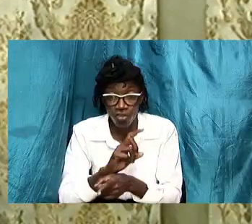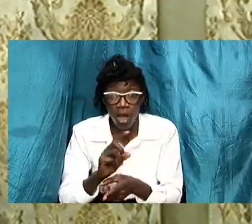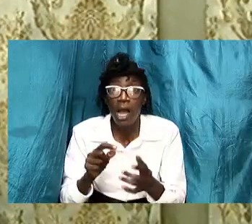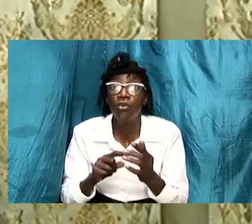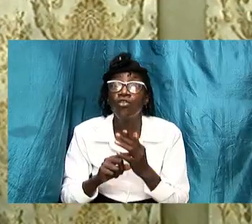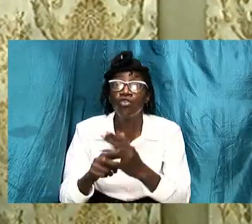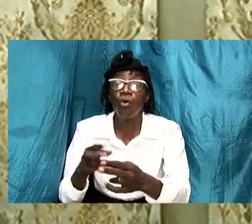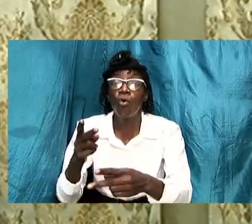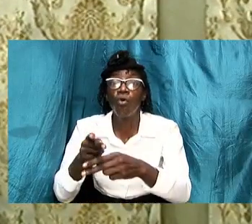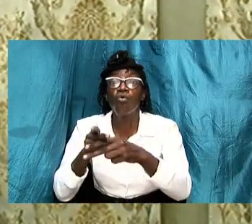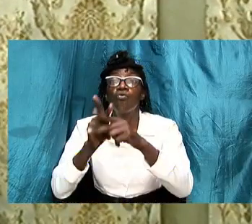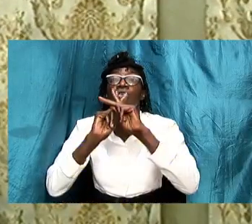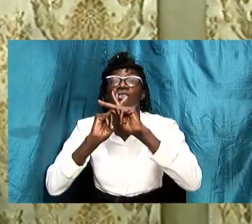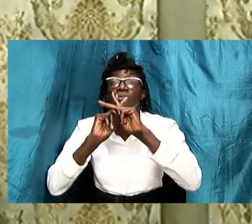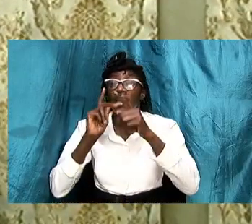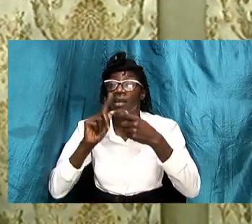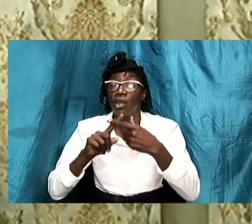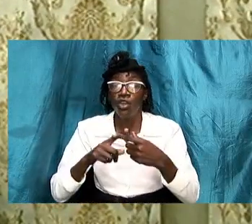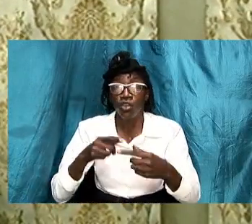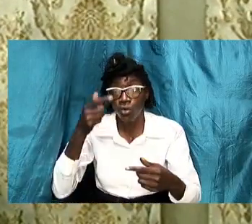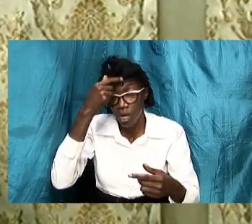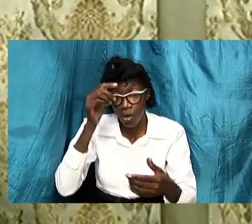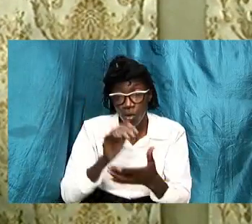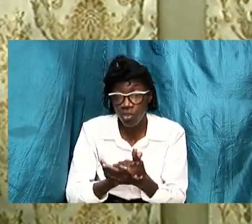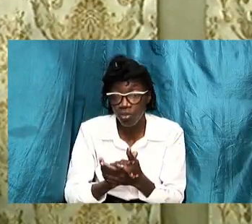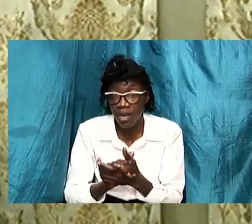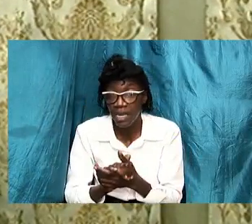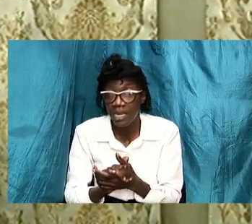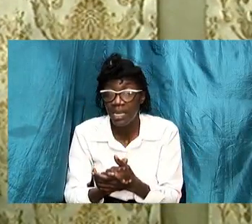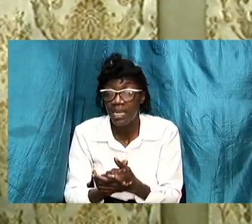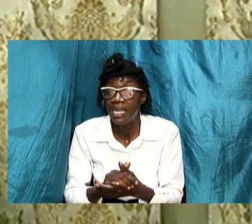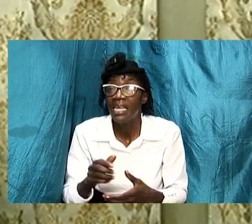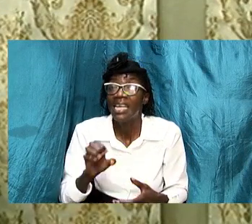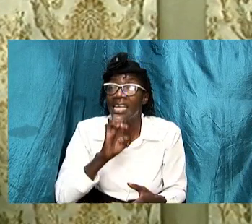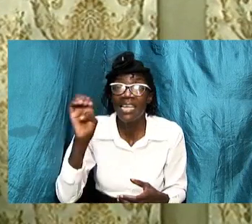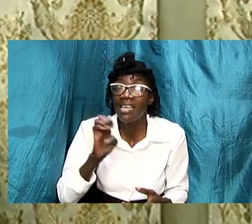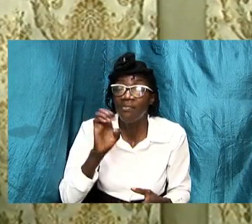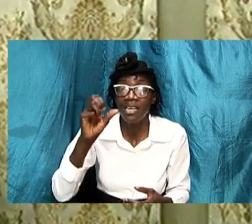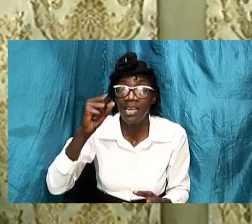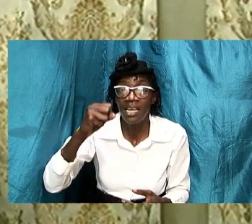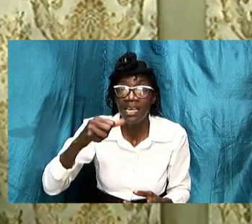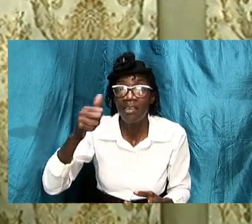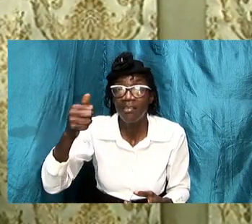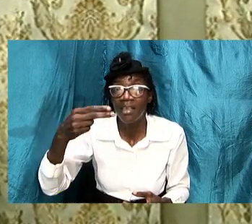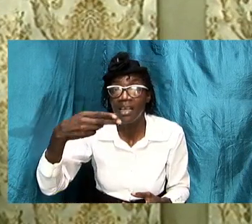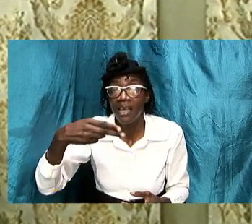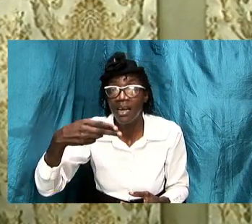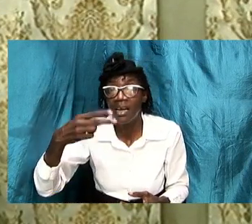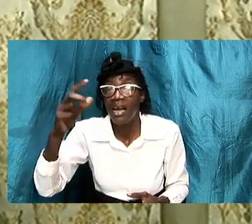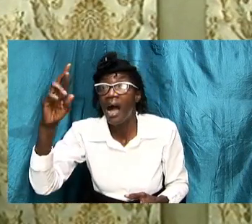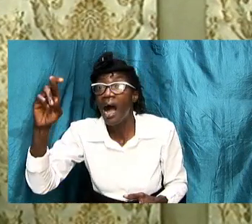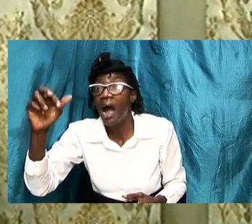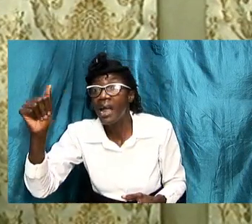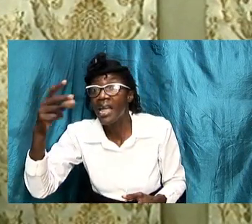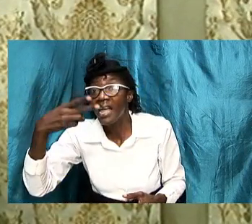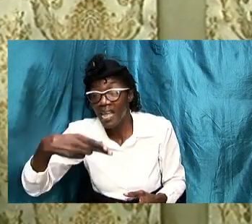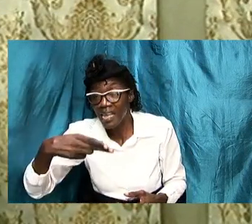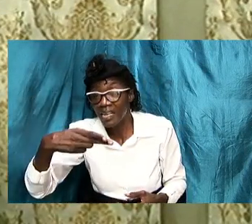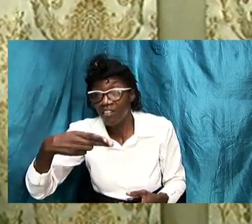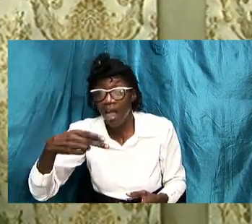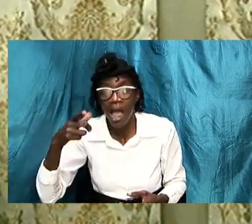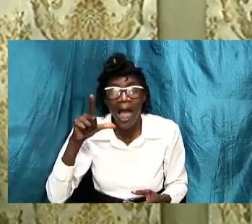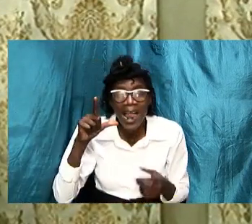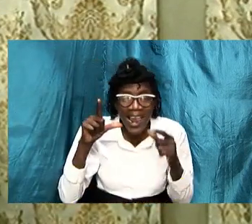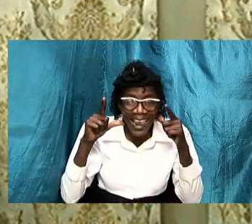and i'm going to show you what that does you're going to find out that even sarah who laughed at abraham and laughed at the angel